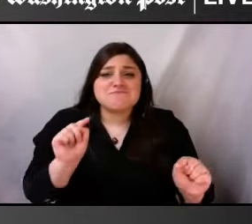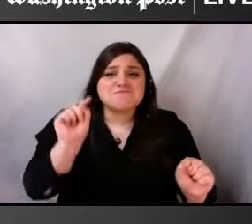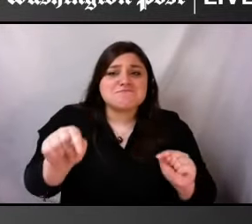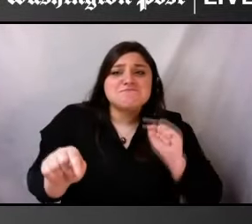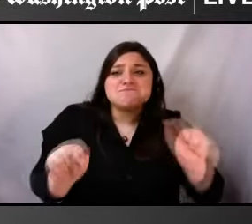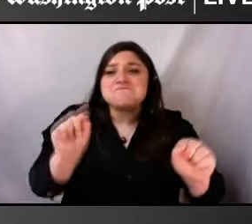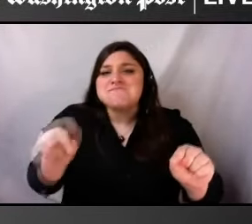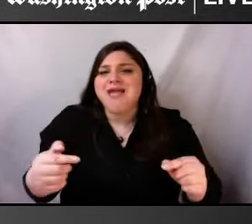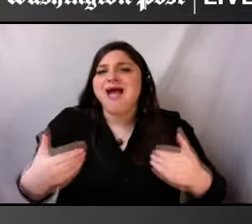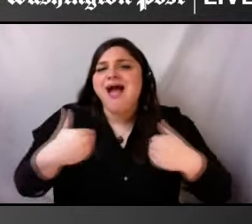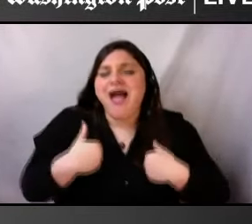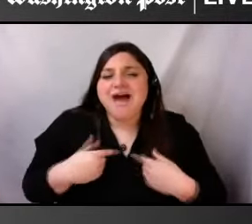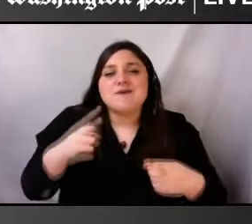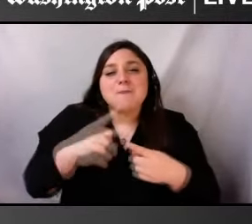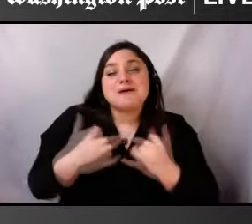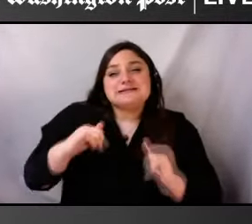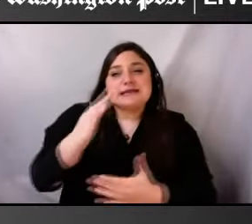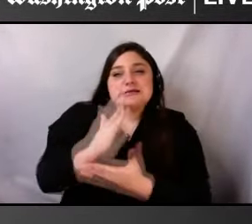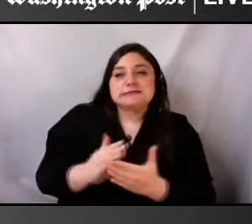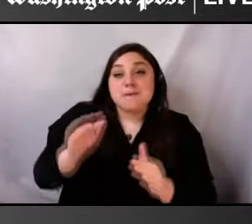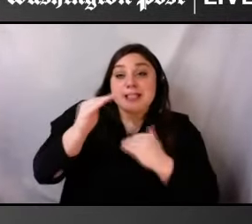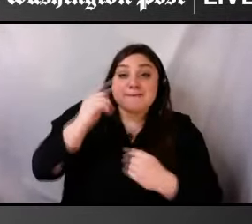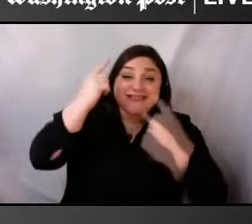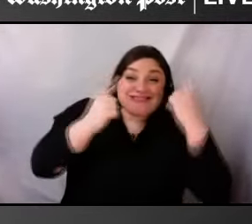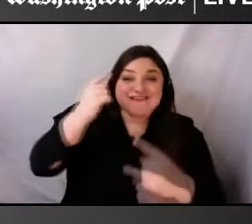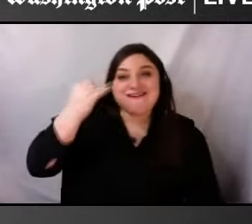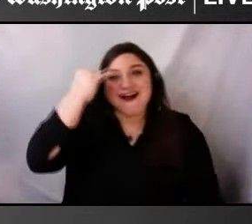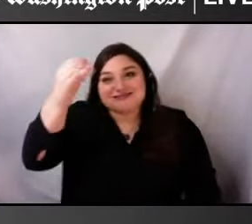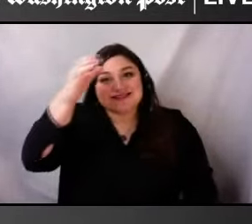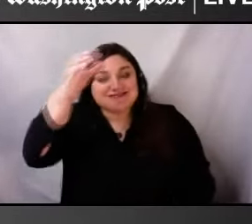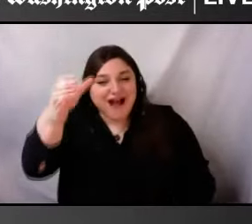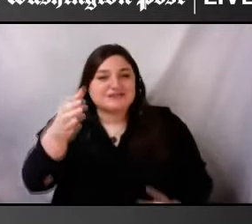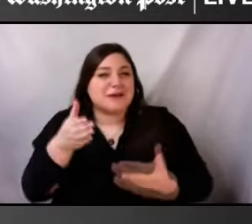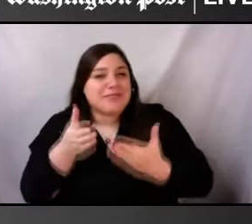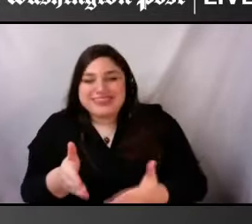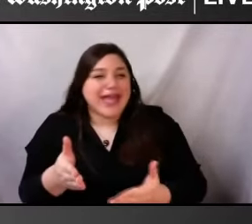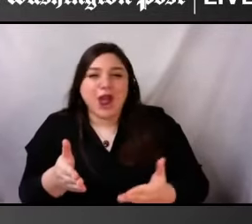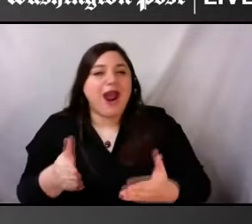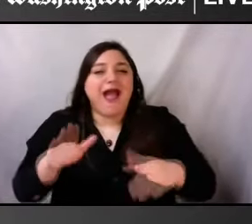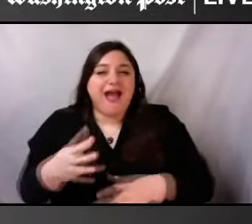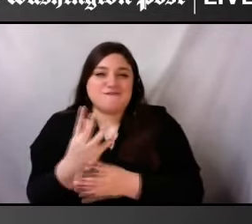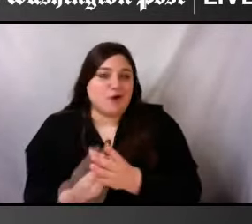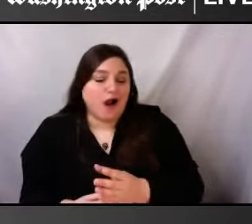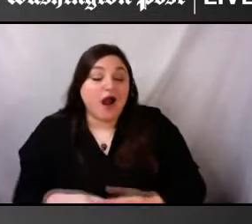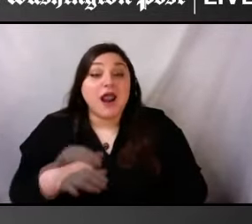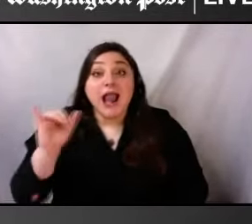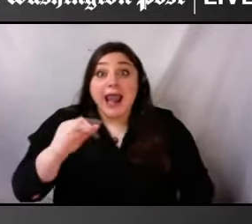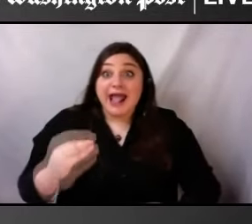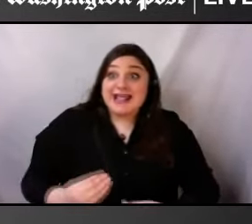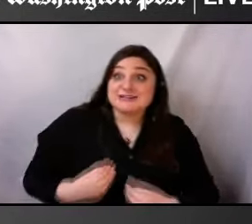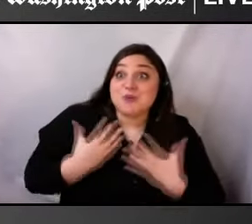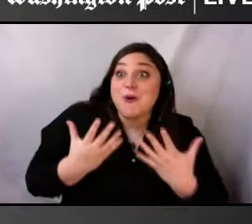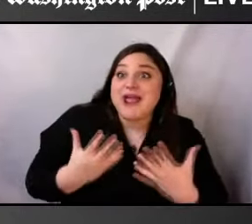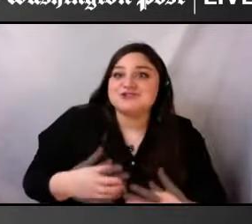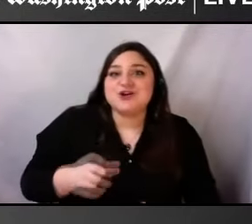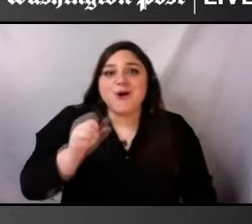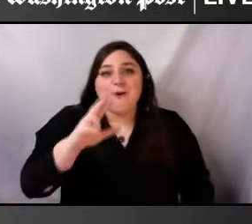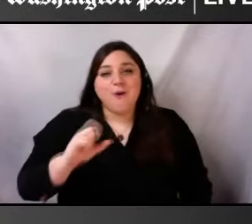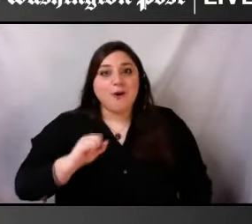disability is presented, whether that's inspirational, whether that's as the superheroes and really what we